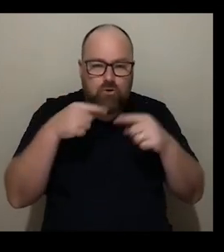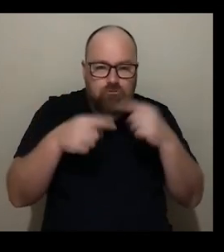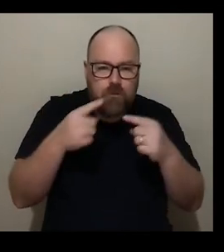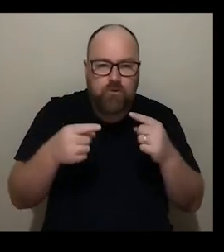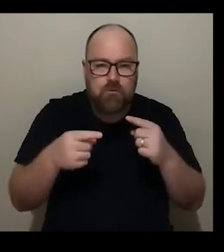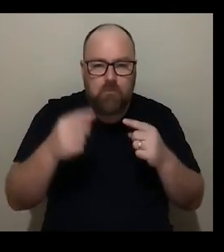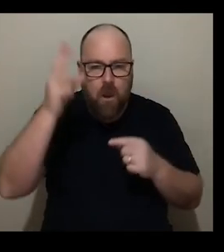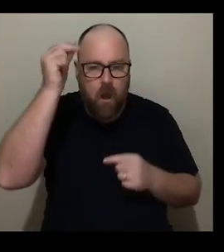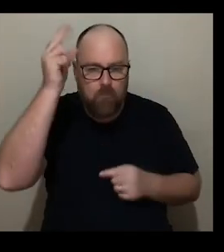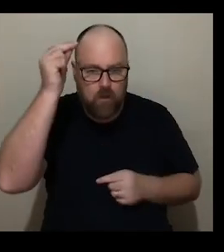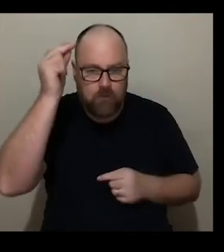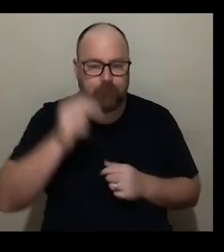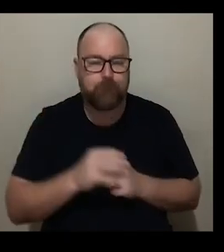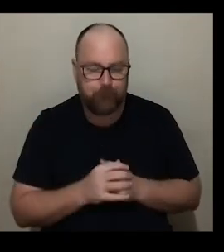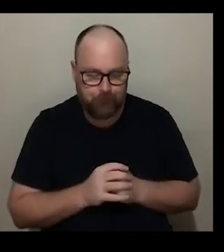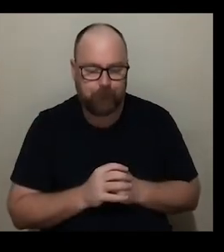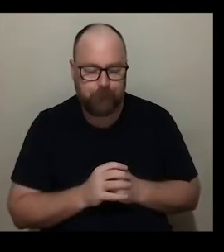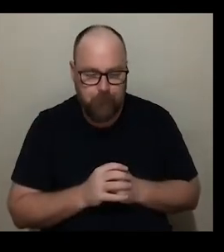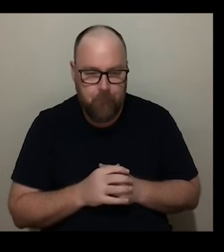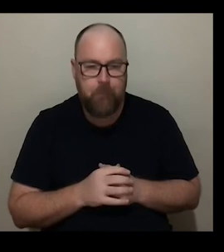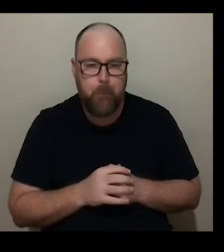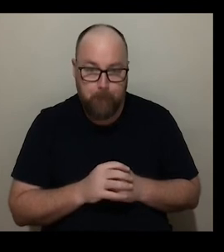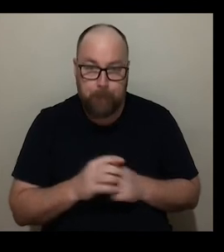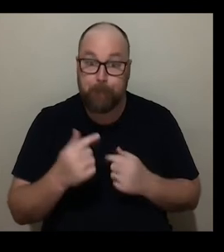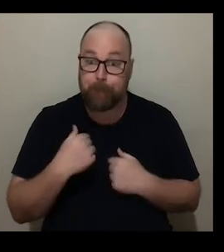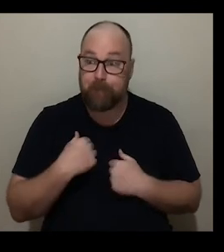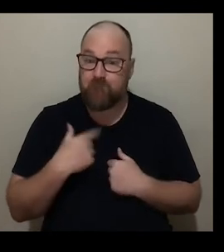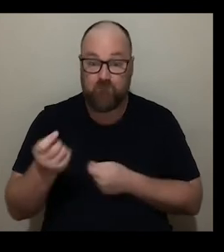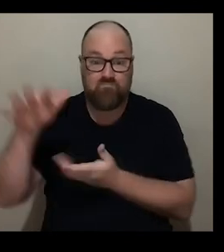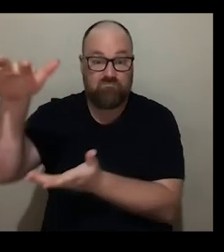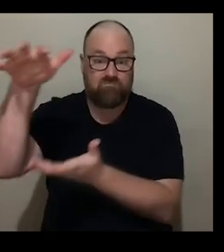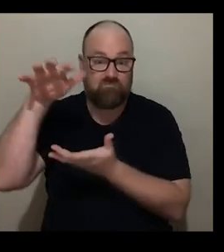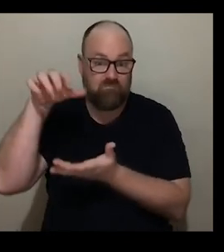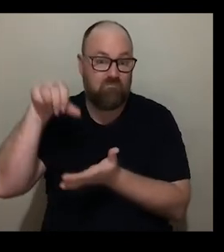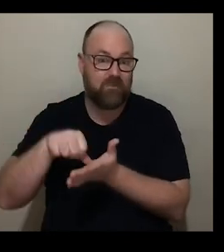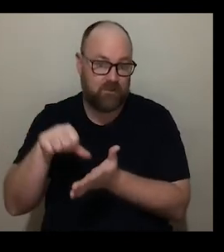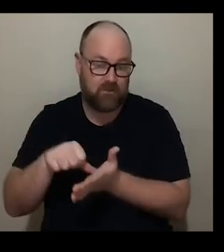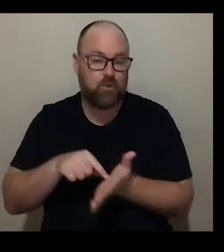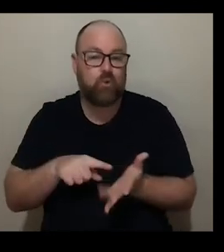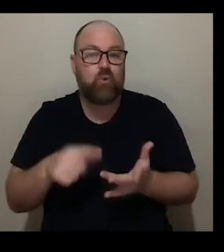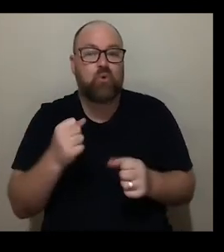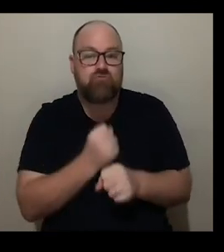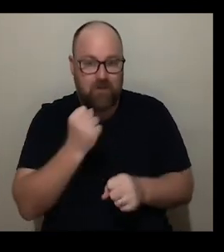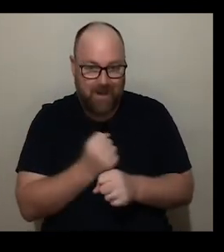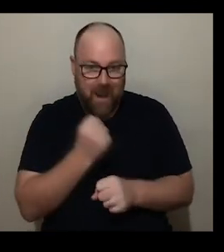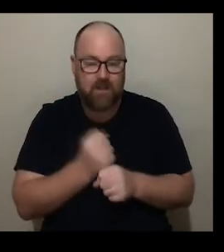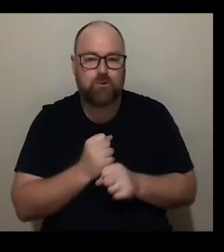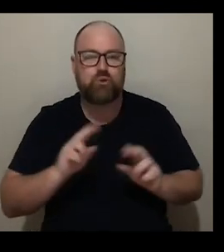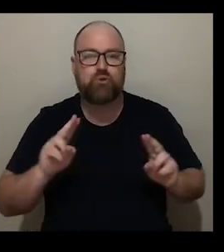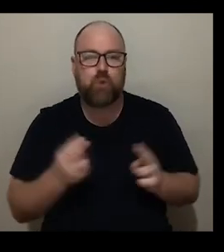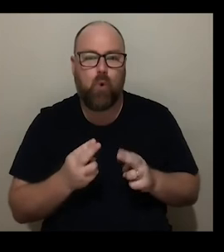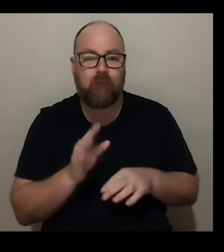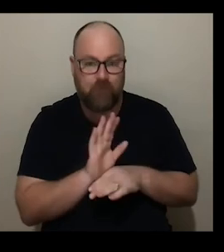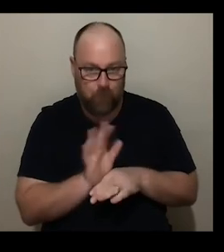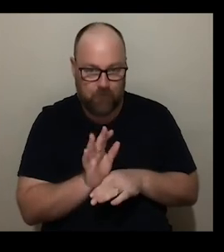and what we've done is that we've received a large amount of funding um to create short films